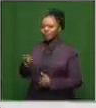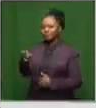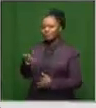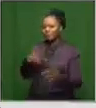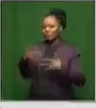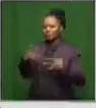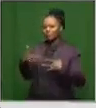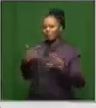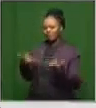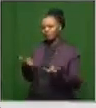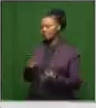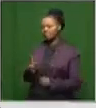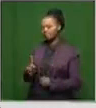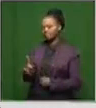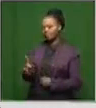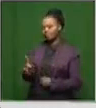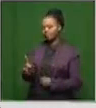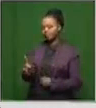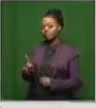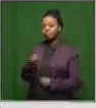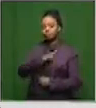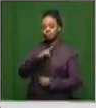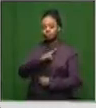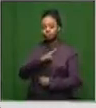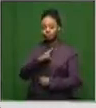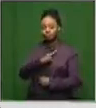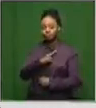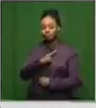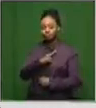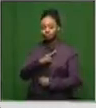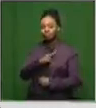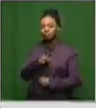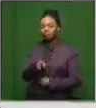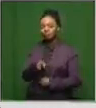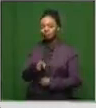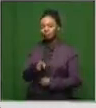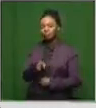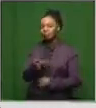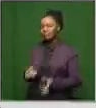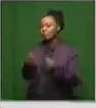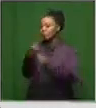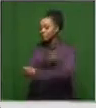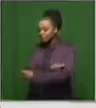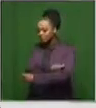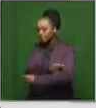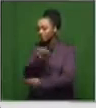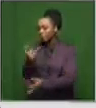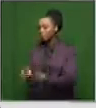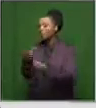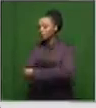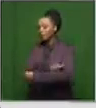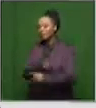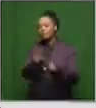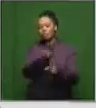concern whether this variant will resist the vaccines. Even in the UK,